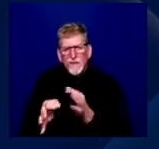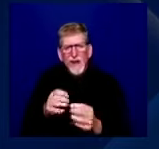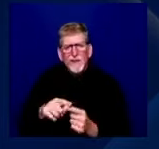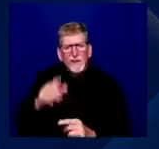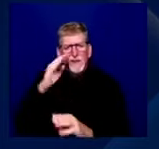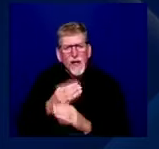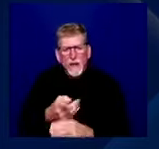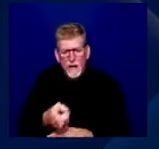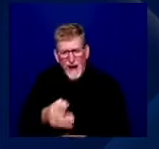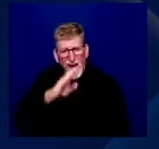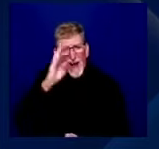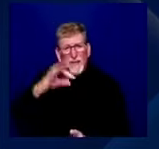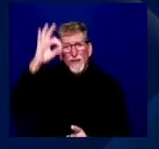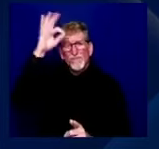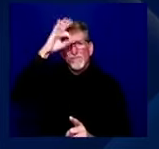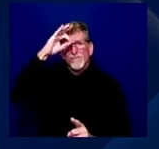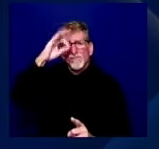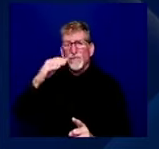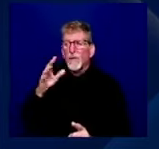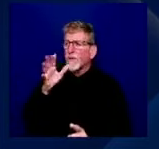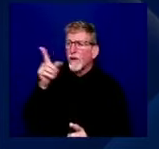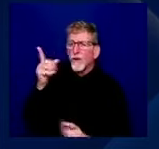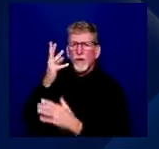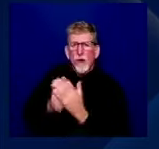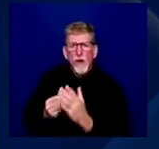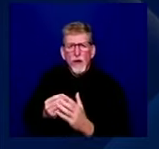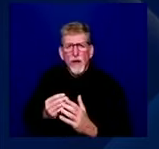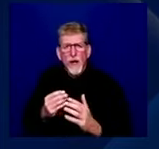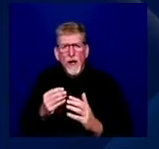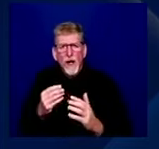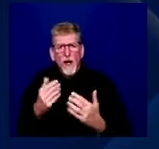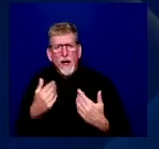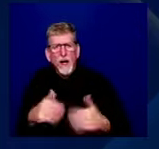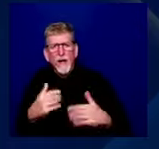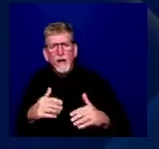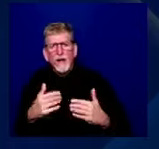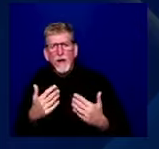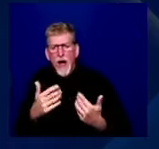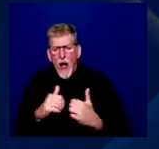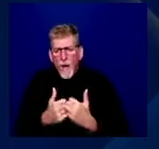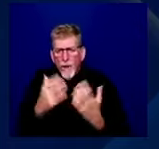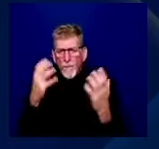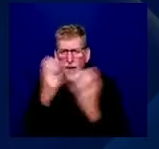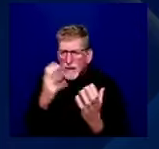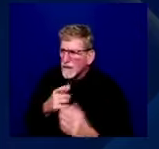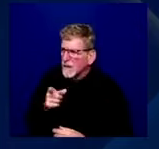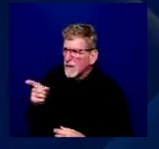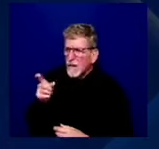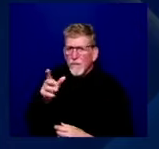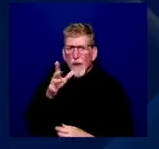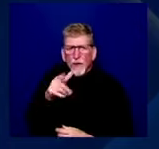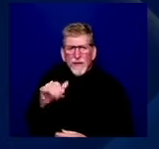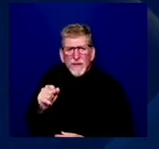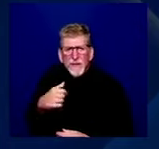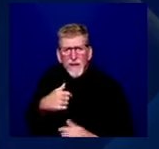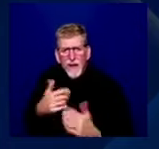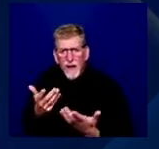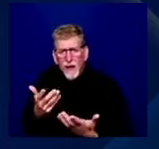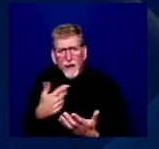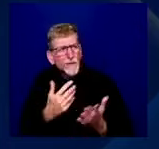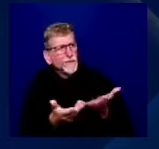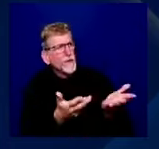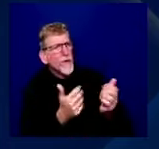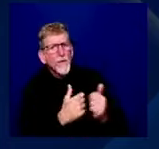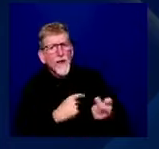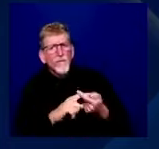I was talking to a friend last night who reached out to me and he said, uh, you know, Charles don't hold anything back. And in that spirit, I'll share with everybody here today.